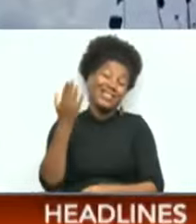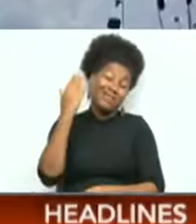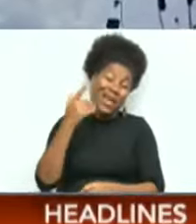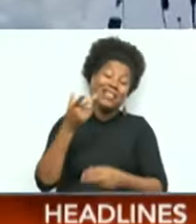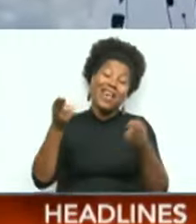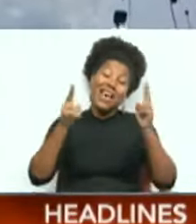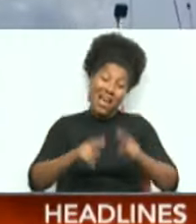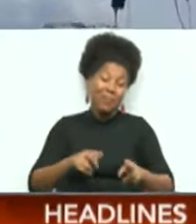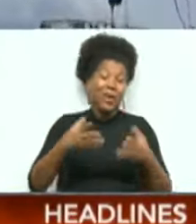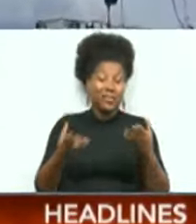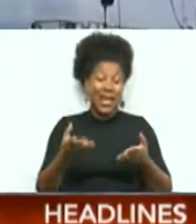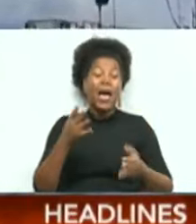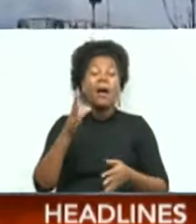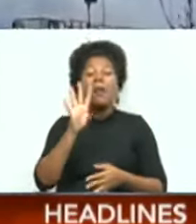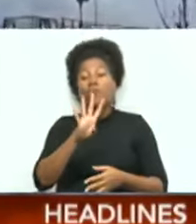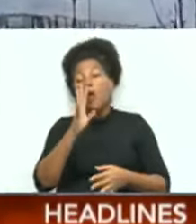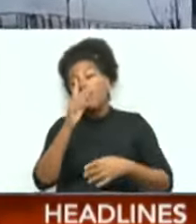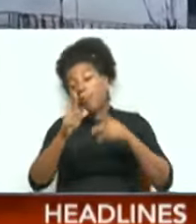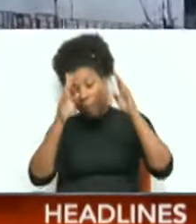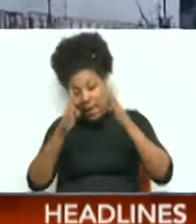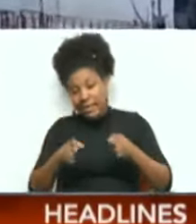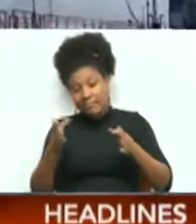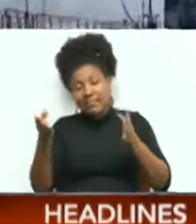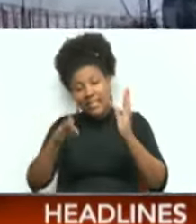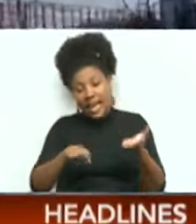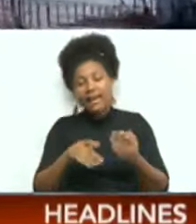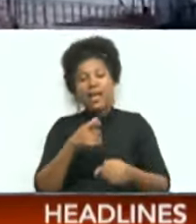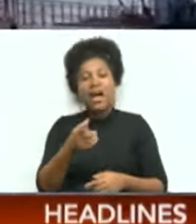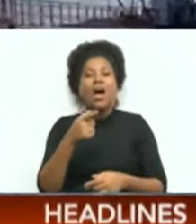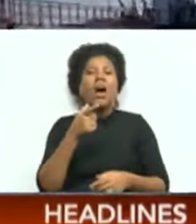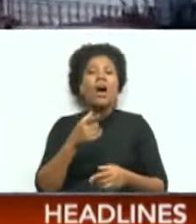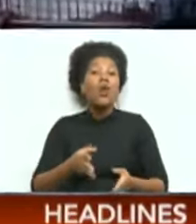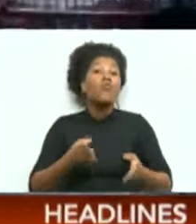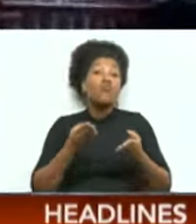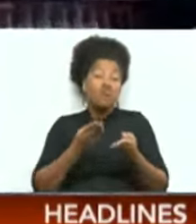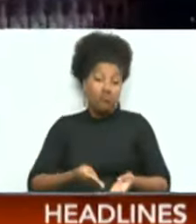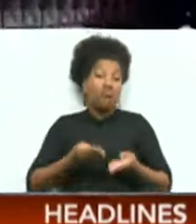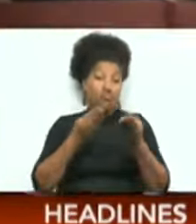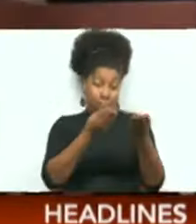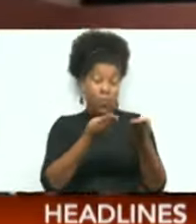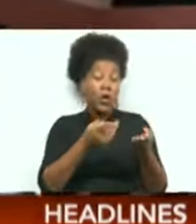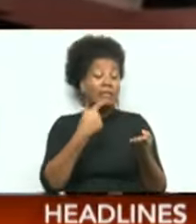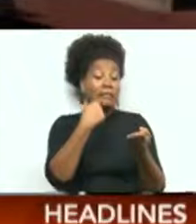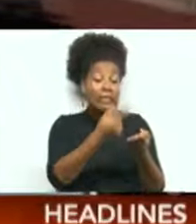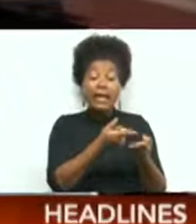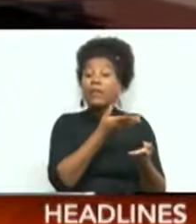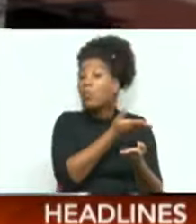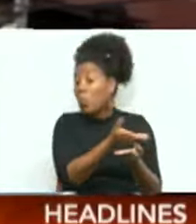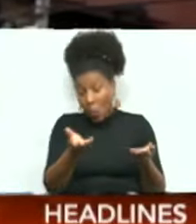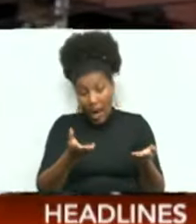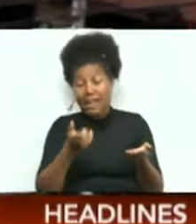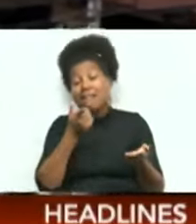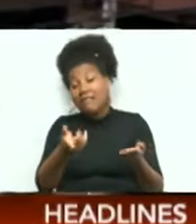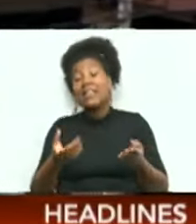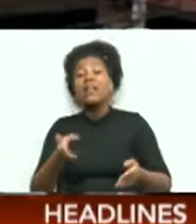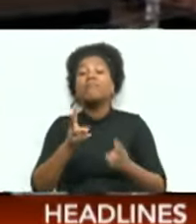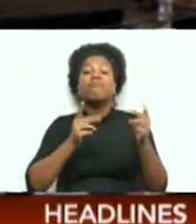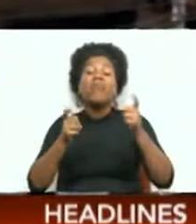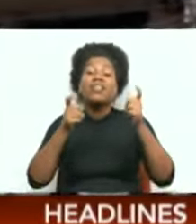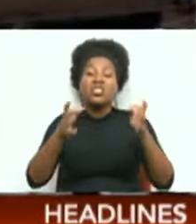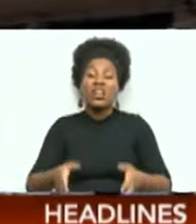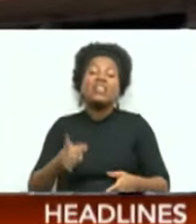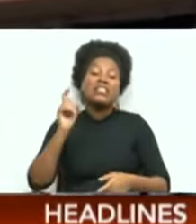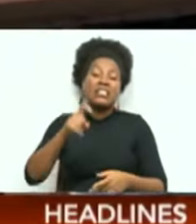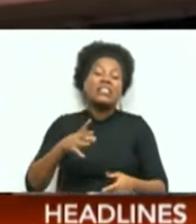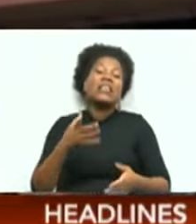recommended that state-owned Paria be charged with corporate manslaughter. The government has since submitted the report to the Director of Public